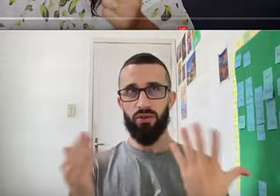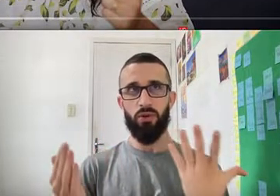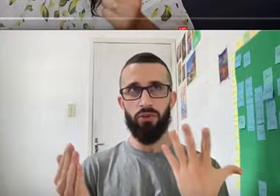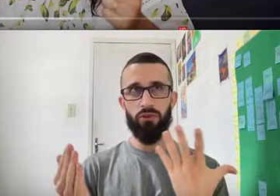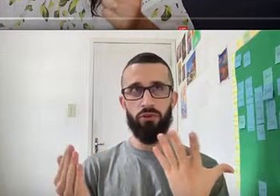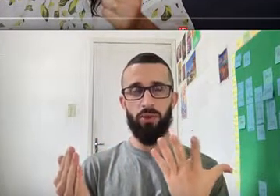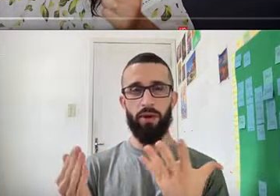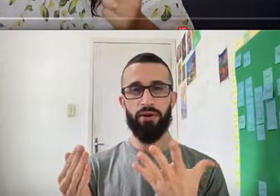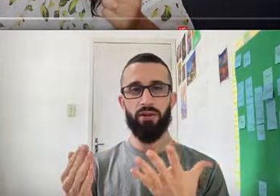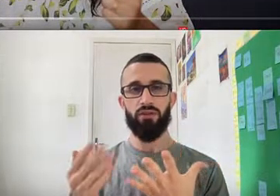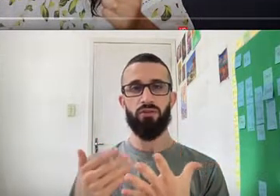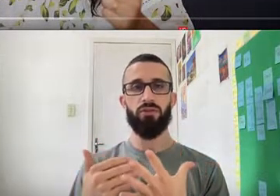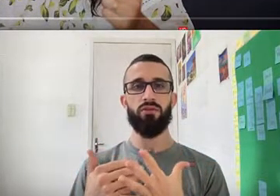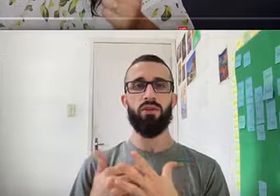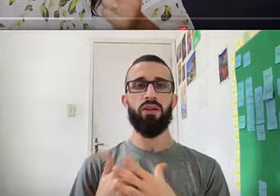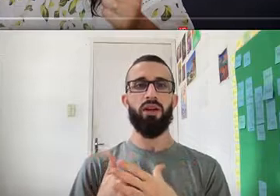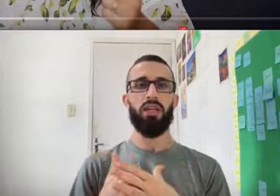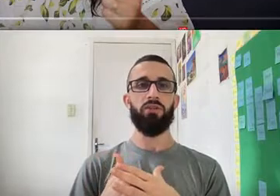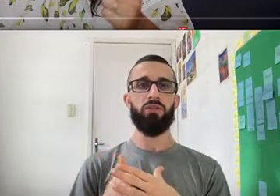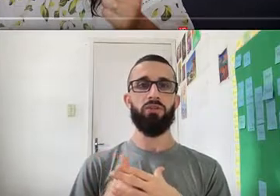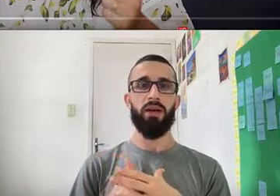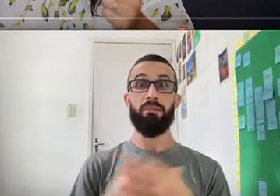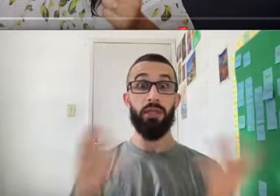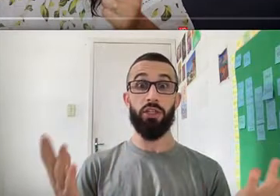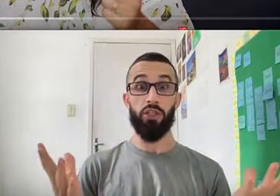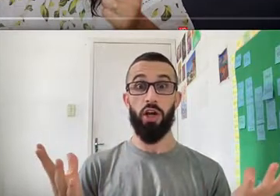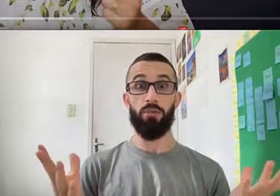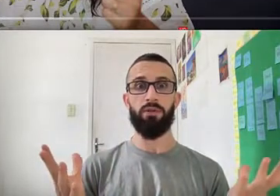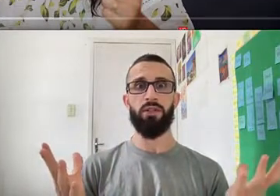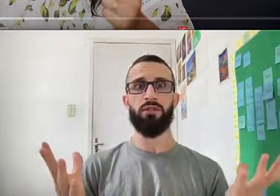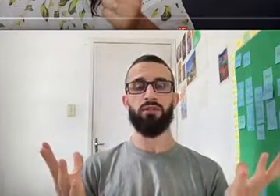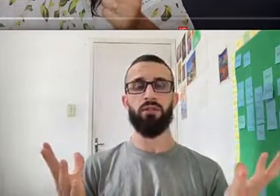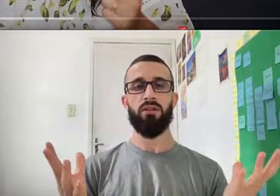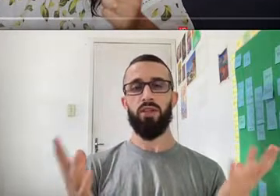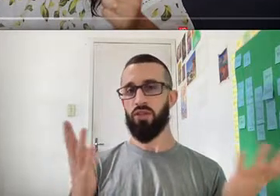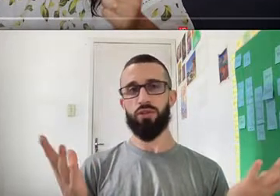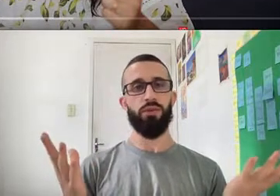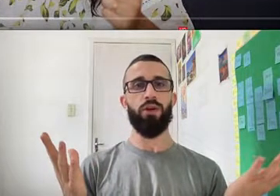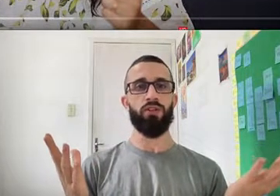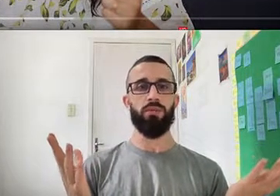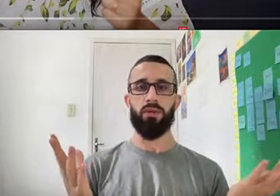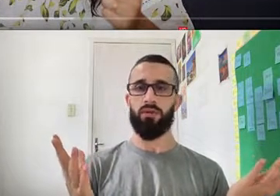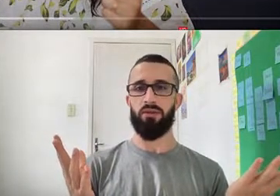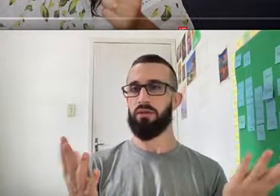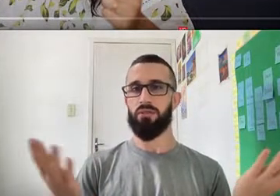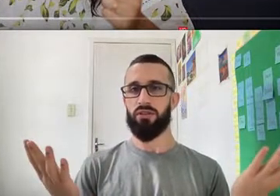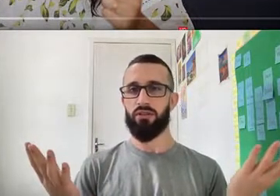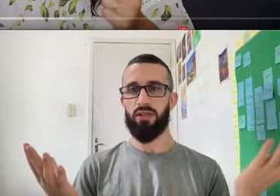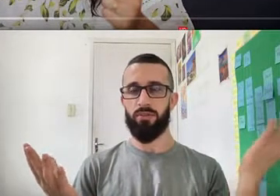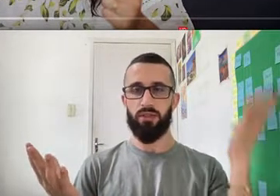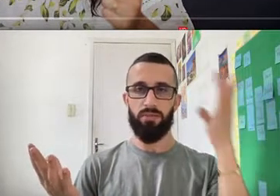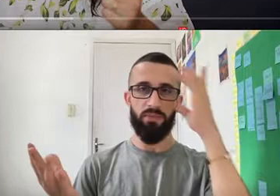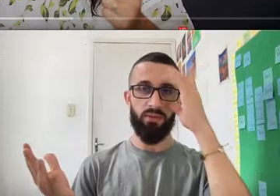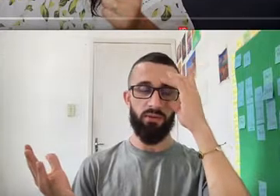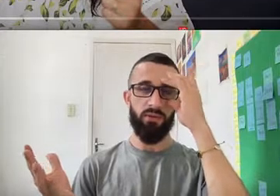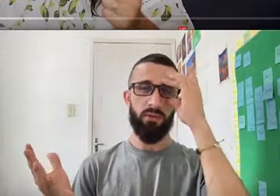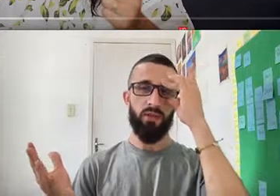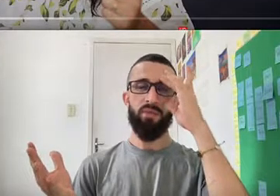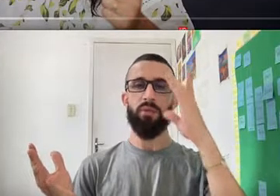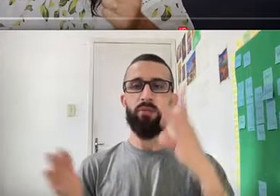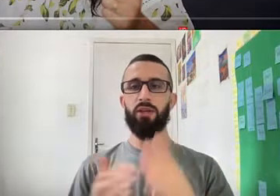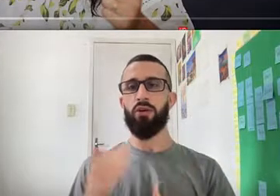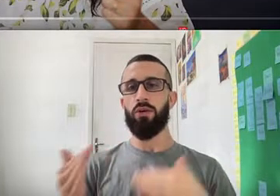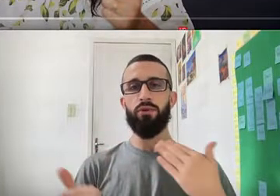When You Go To The Supermarket And You Do And You Do That Big Shopping Usually Once A Month In Brazil I Mean People